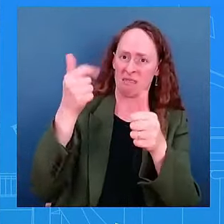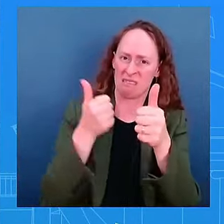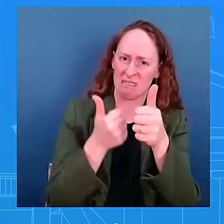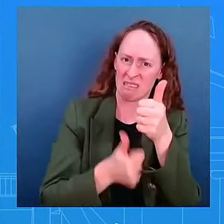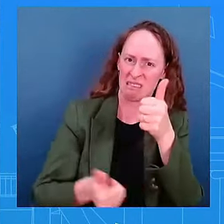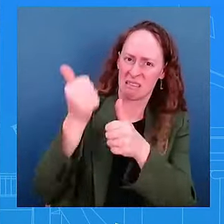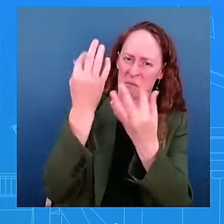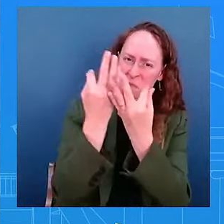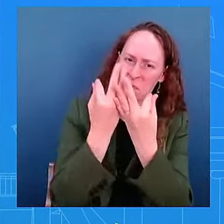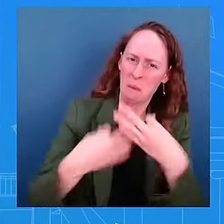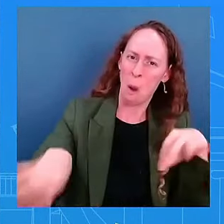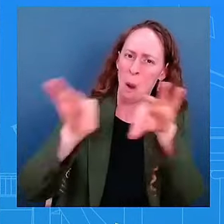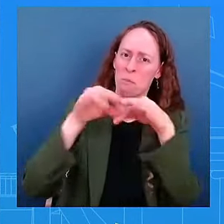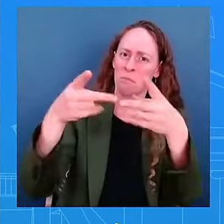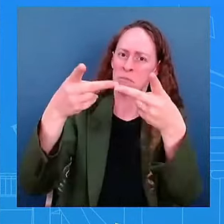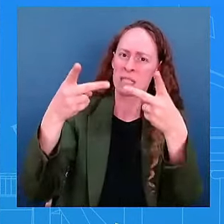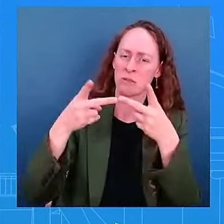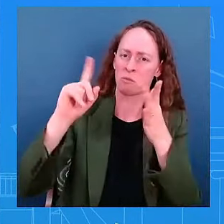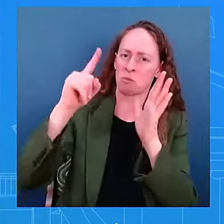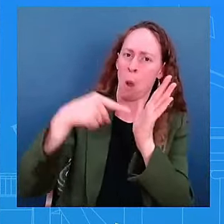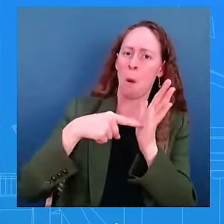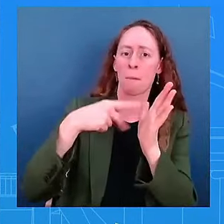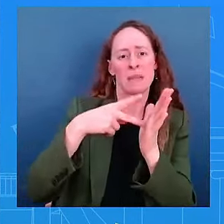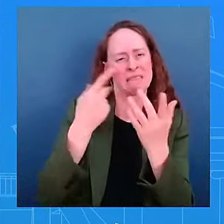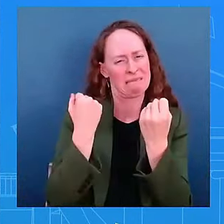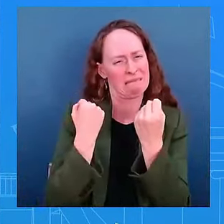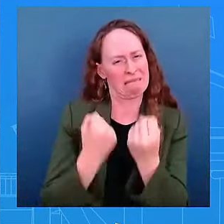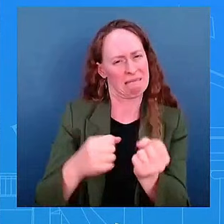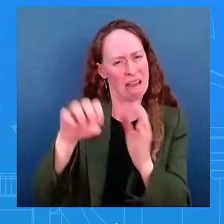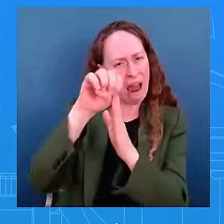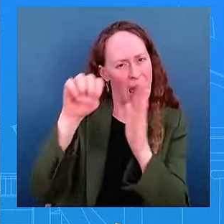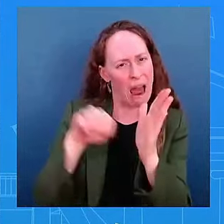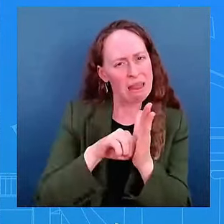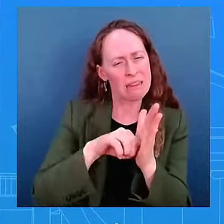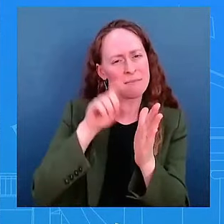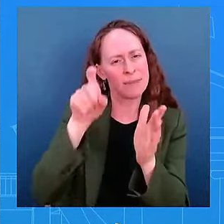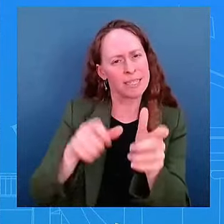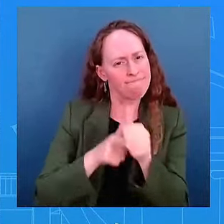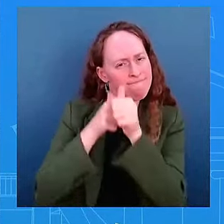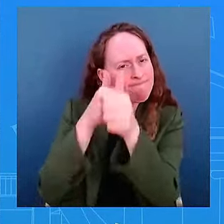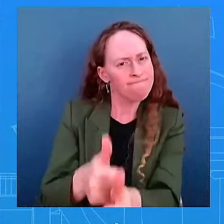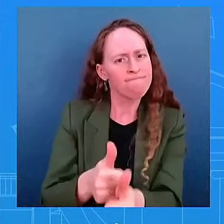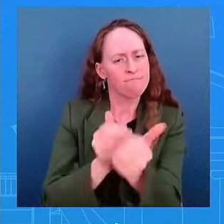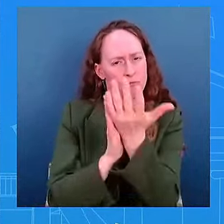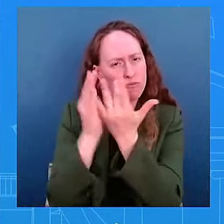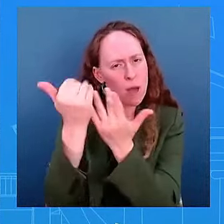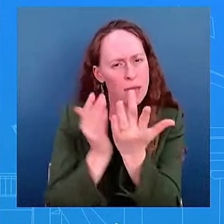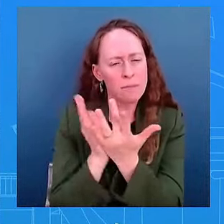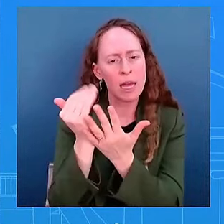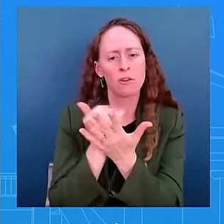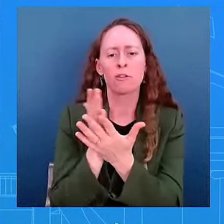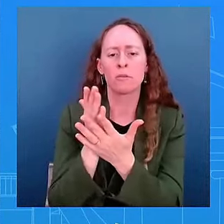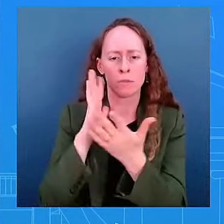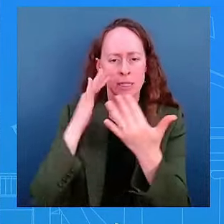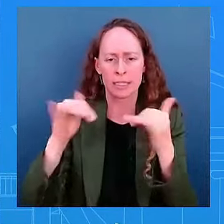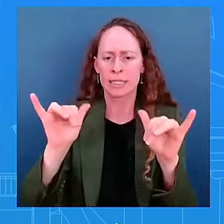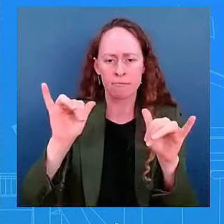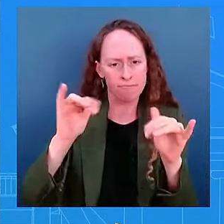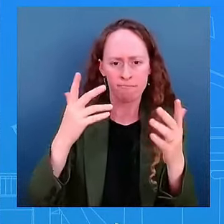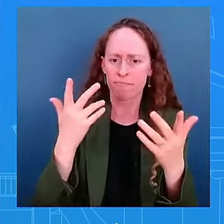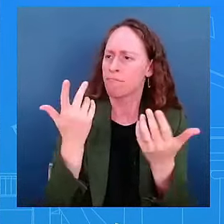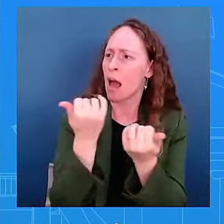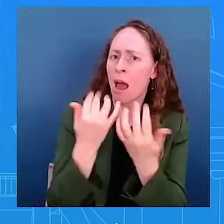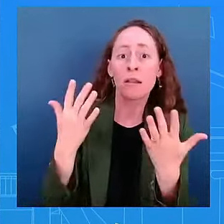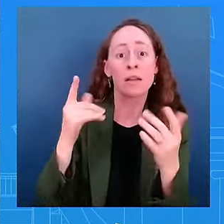certainly will continue to do everything that he can. I don't have any policy announcements to make at this